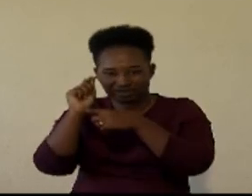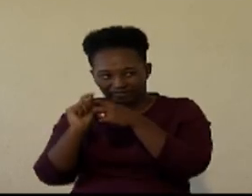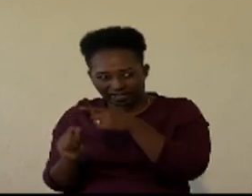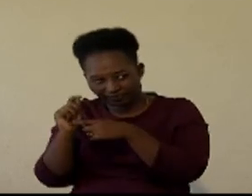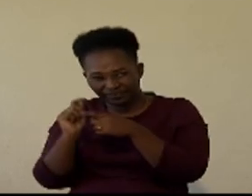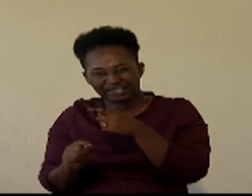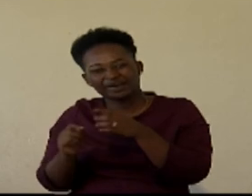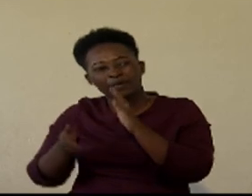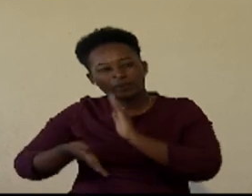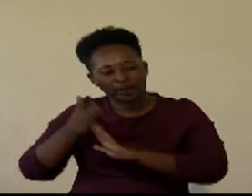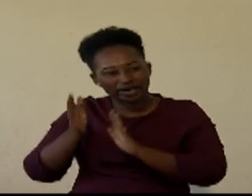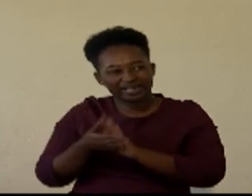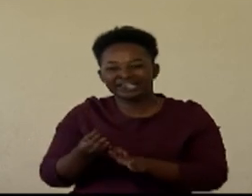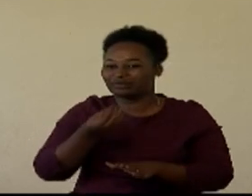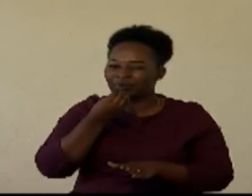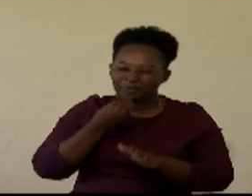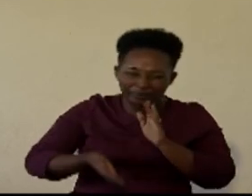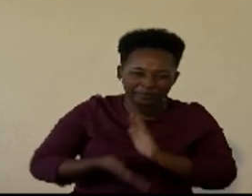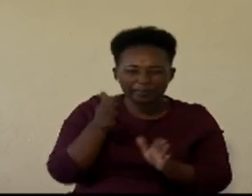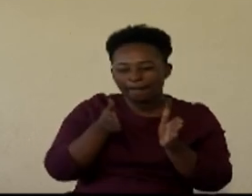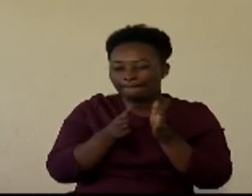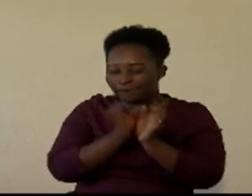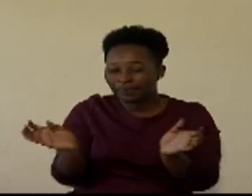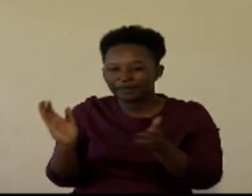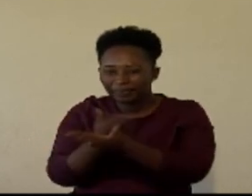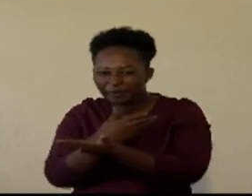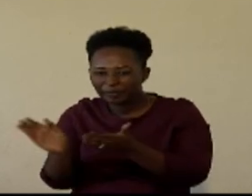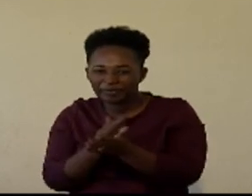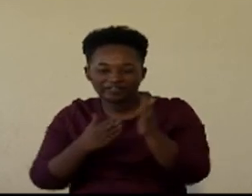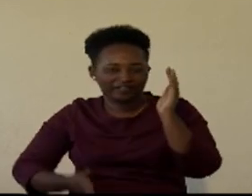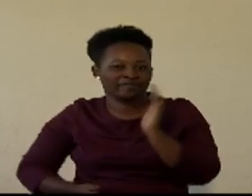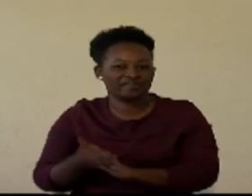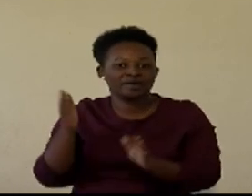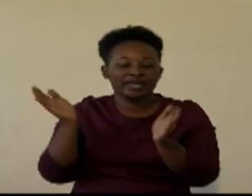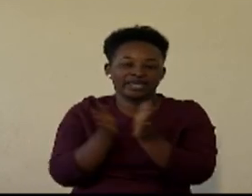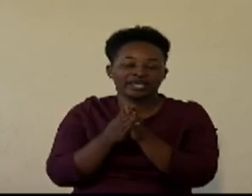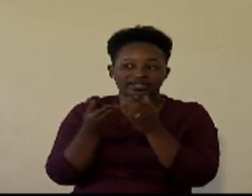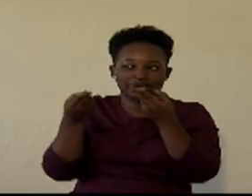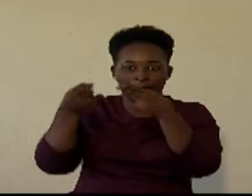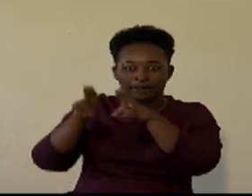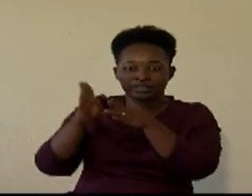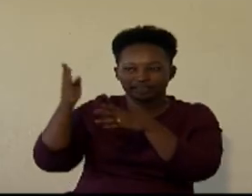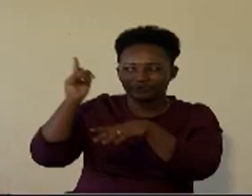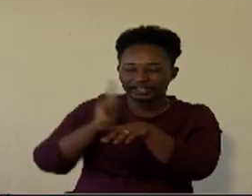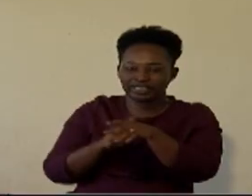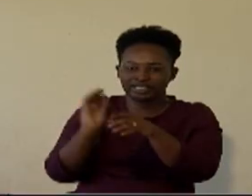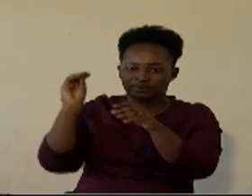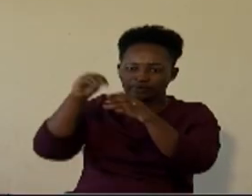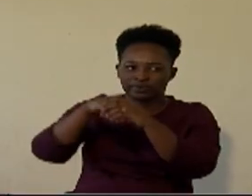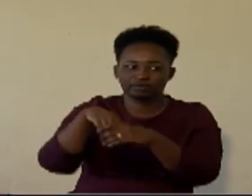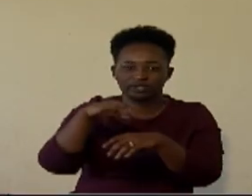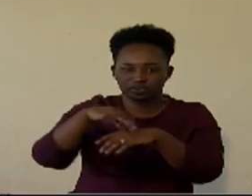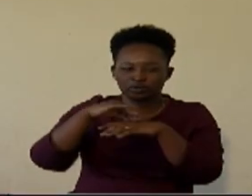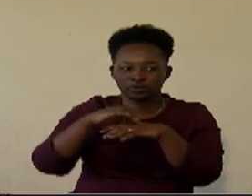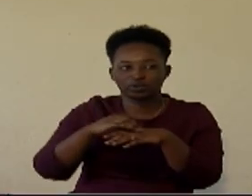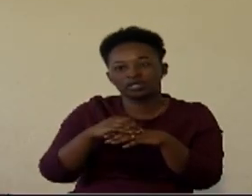so quickly they eat a lot they secrete a lot and guess what happens when they move and join the tissues into blood vessels blood